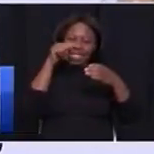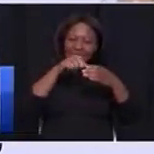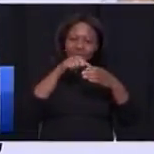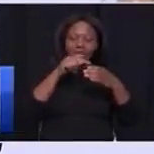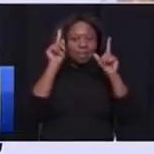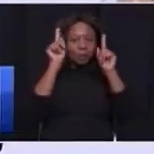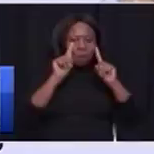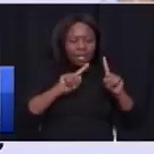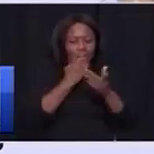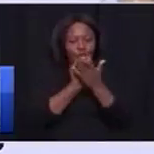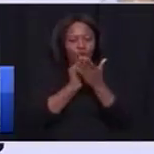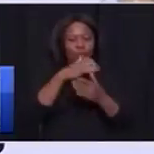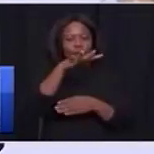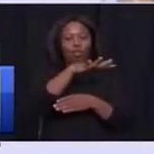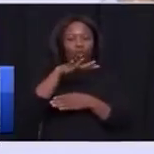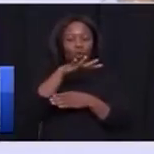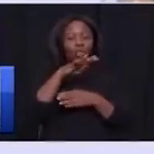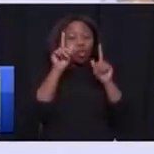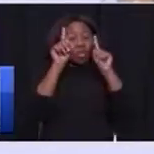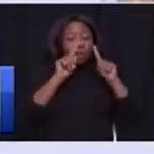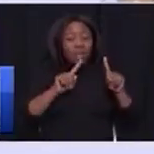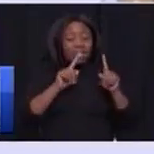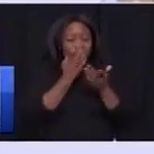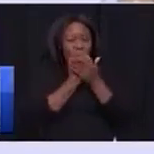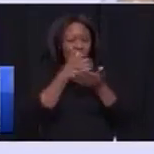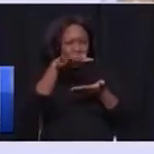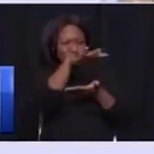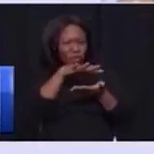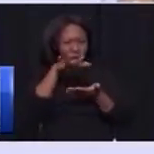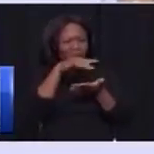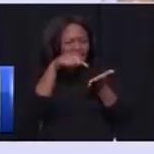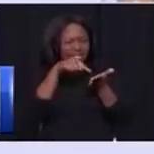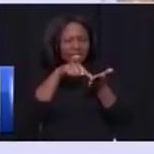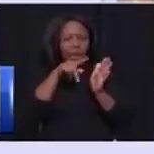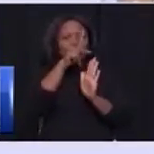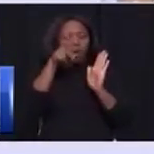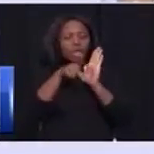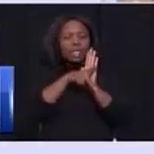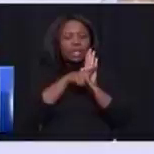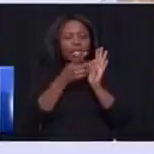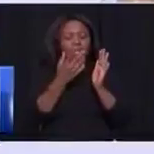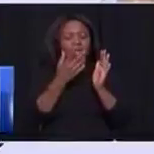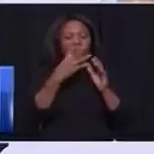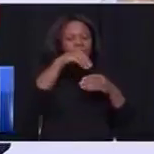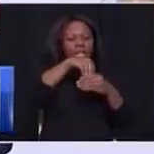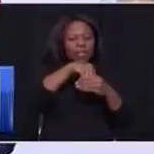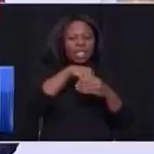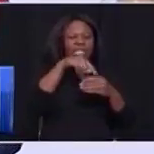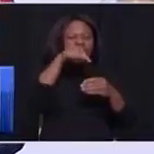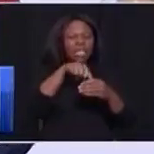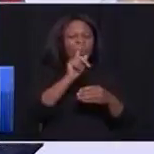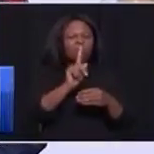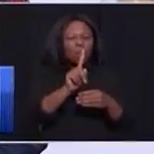zone. Special economic zones are important policy interventions which boost manufacturing,